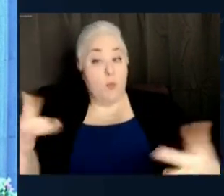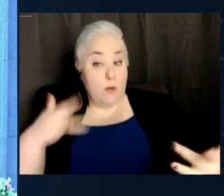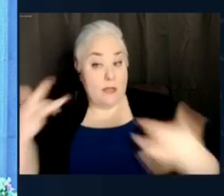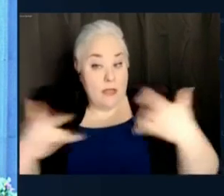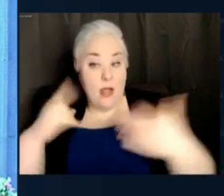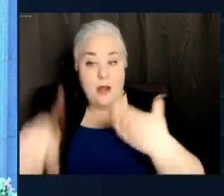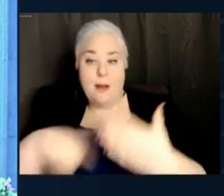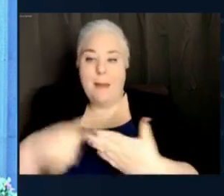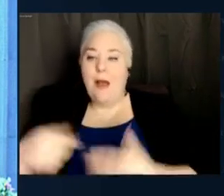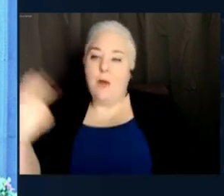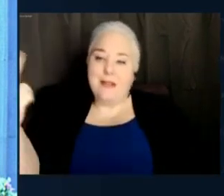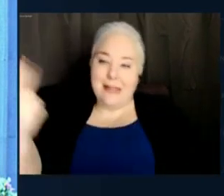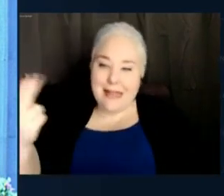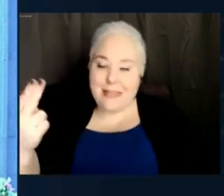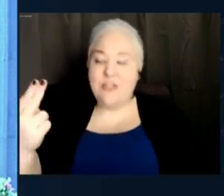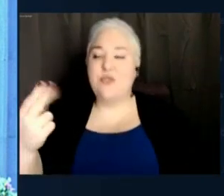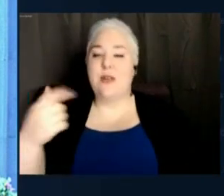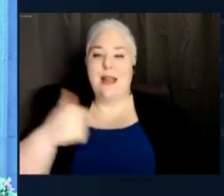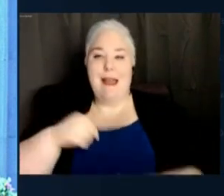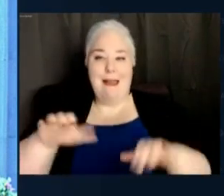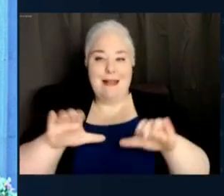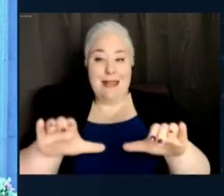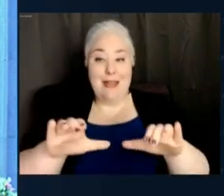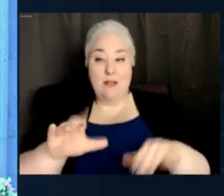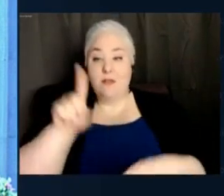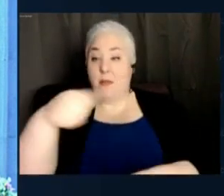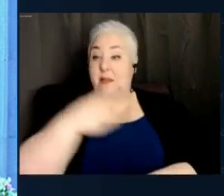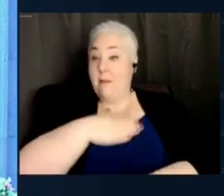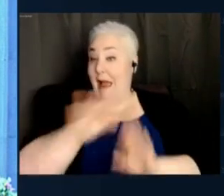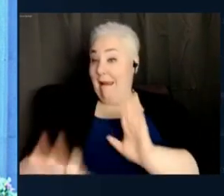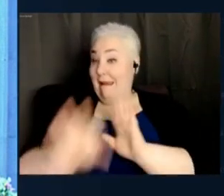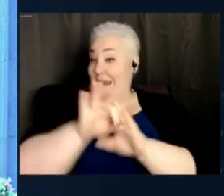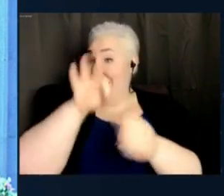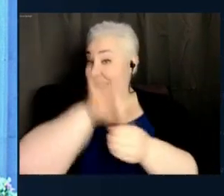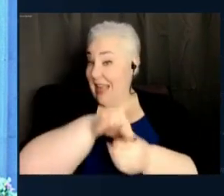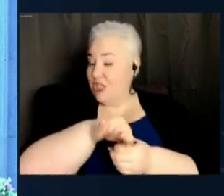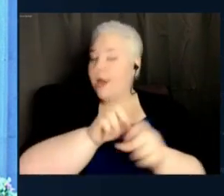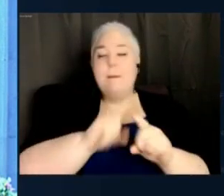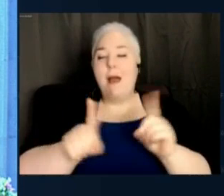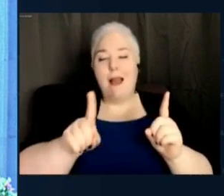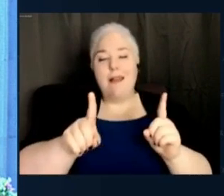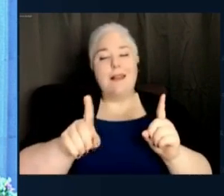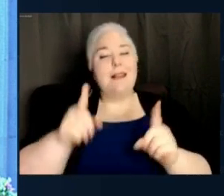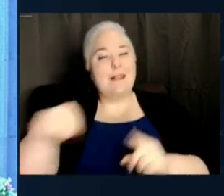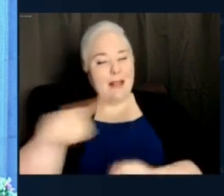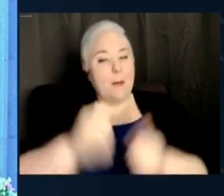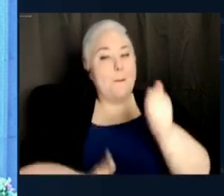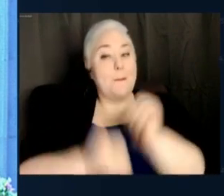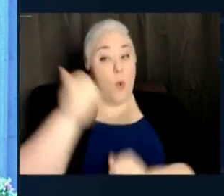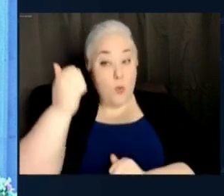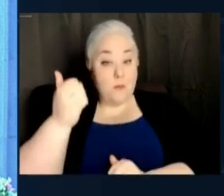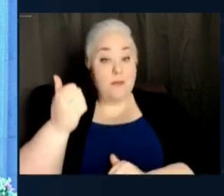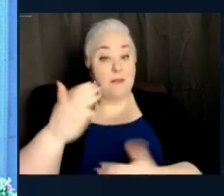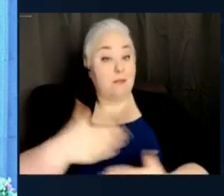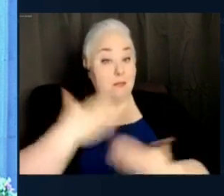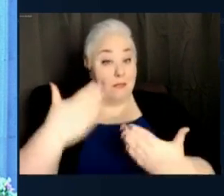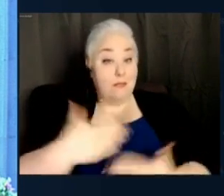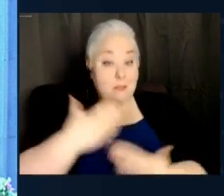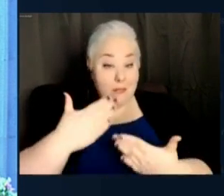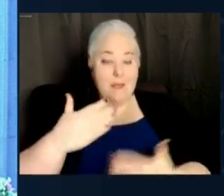history I made by virtue of my election, what they had the most to say about was the work.